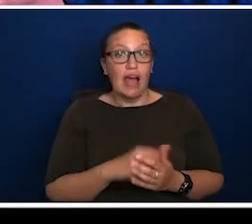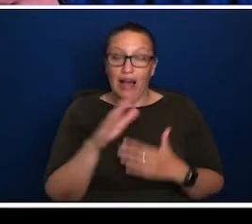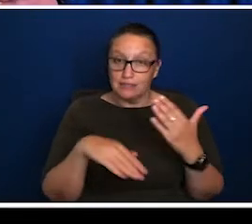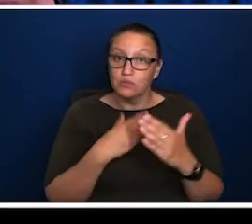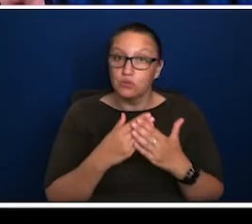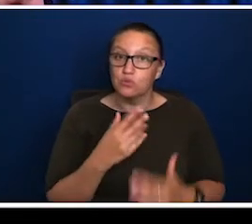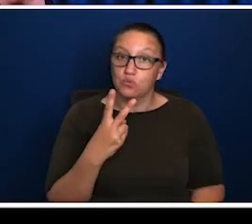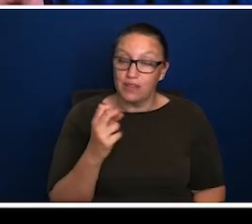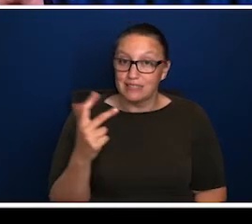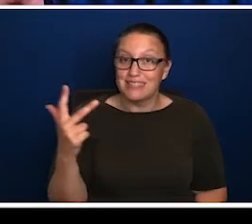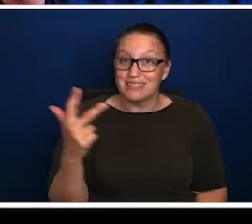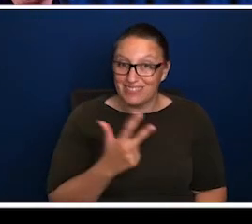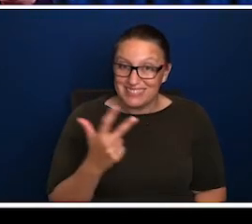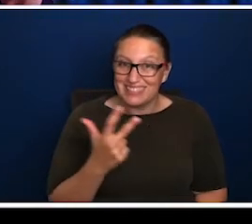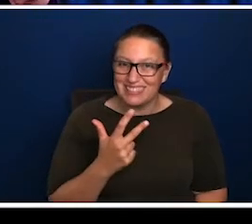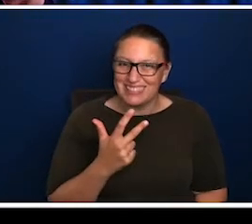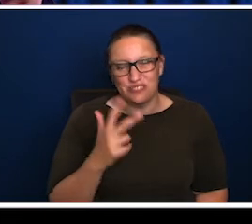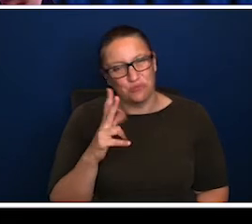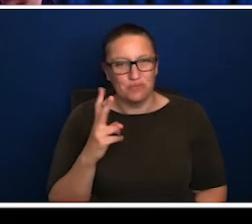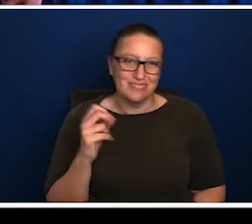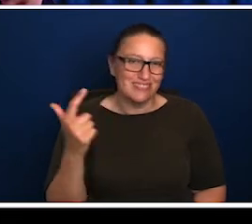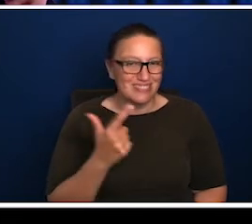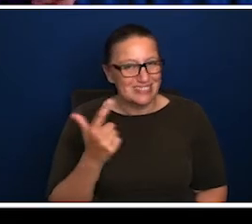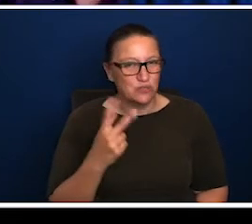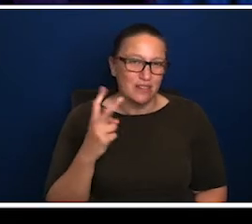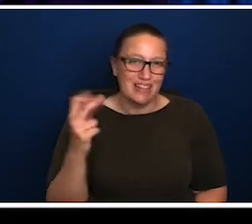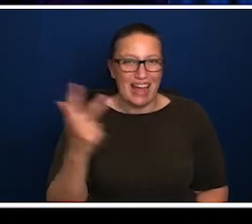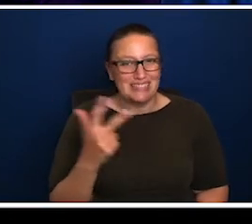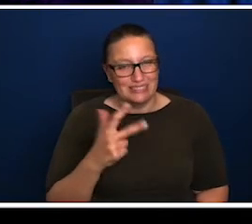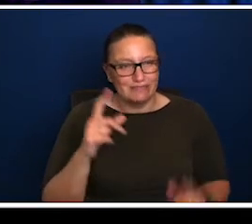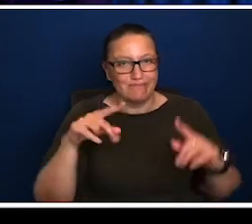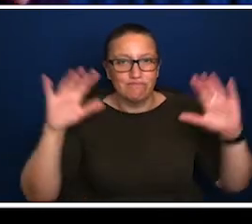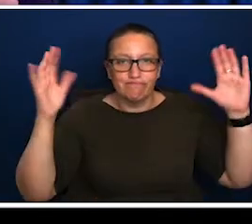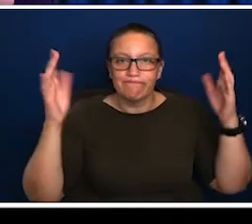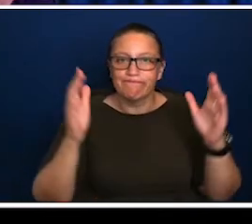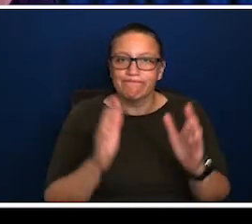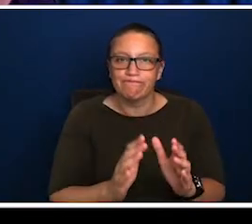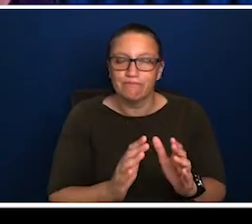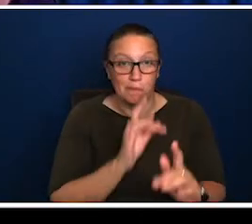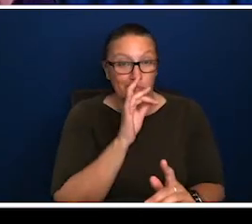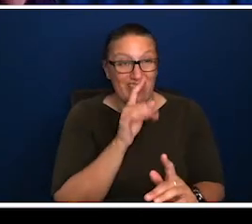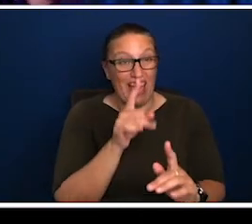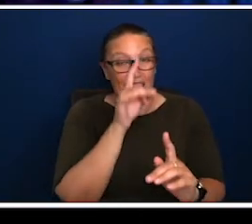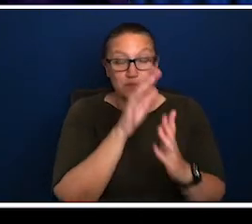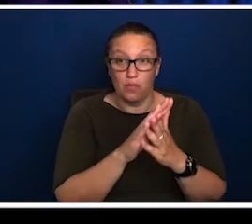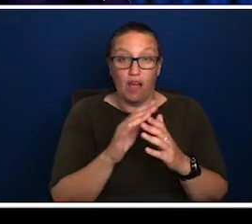creative and cultural sector broadly defined, up until 2017-18. Because manufacturing, because it's been in sort of secular